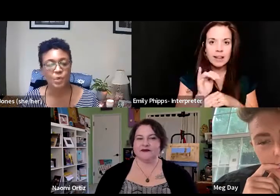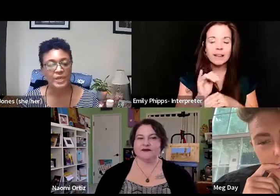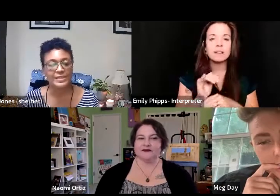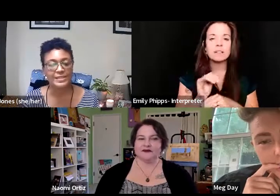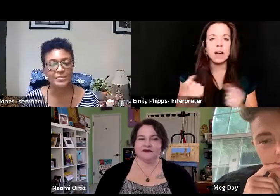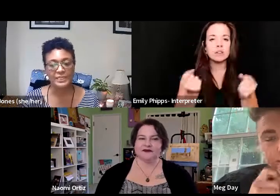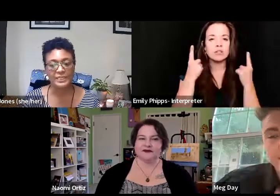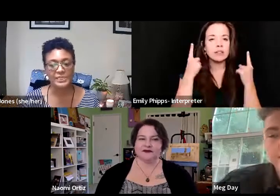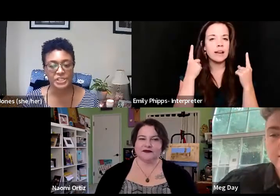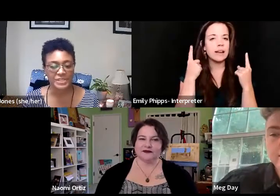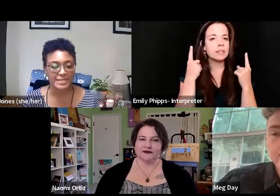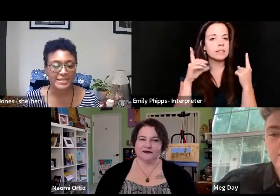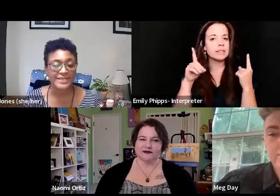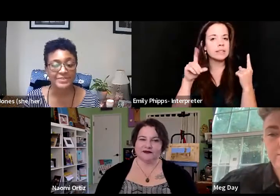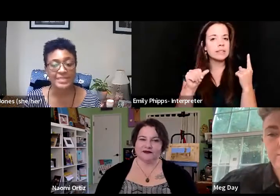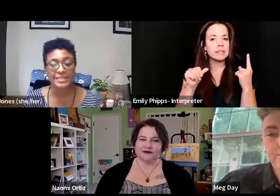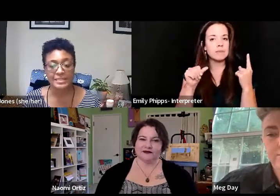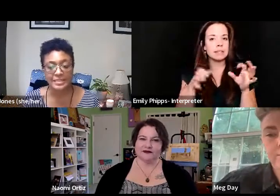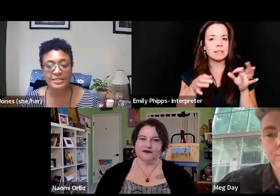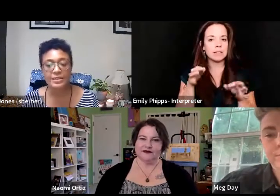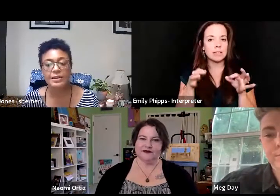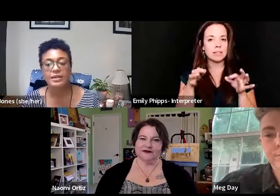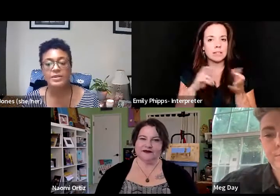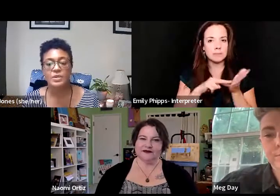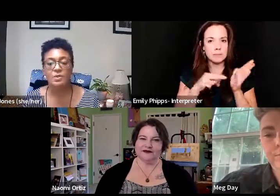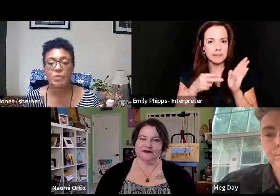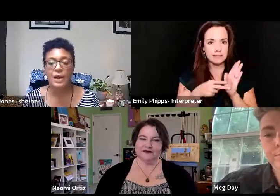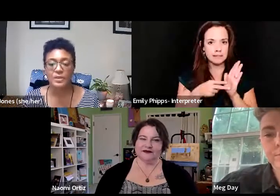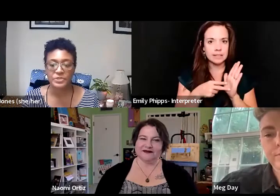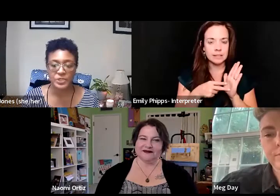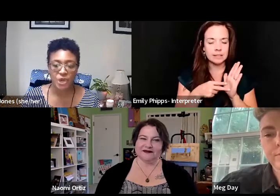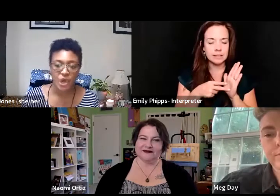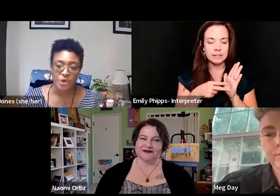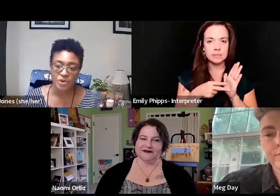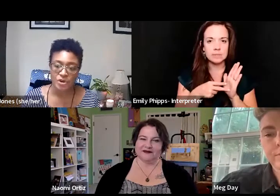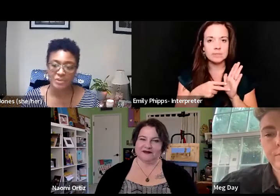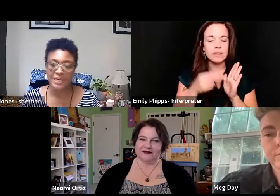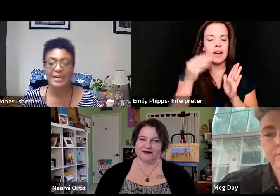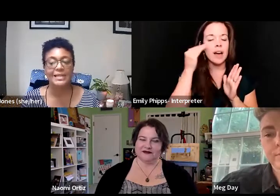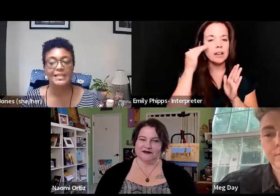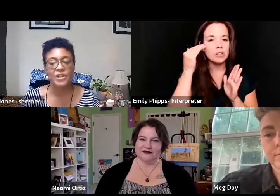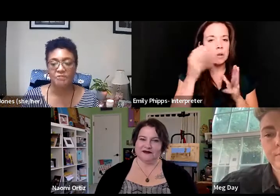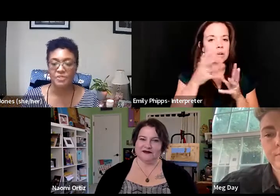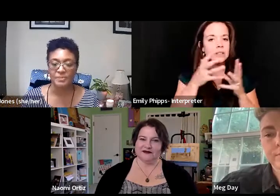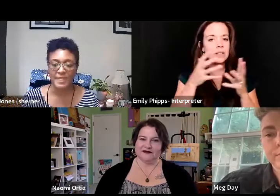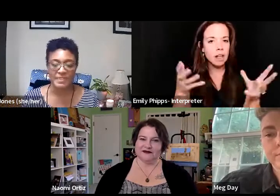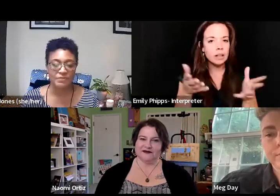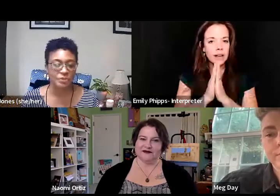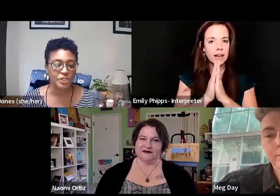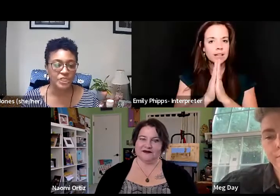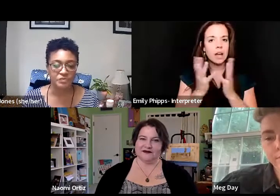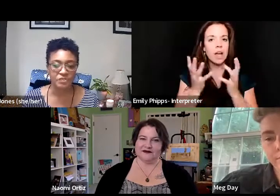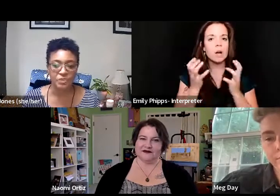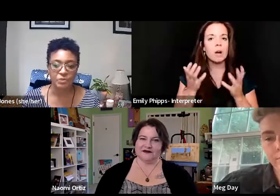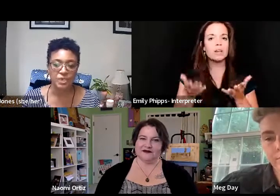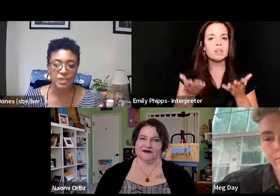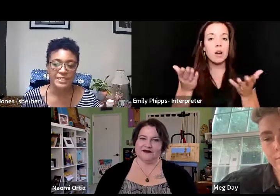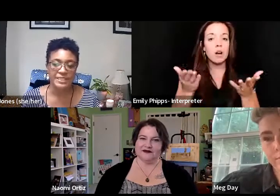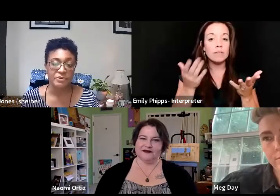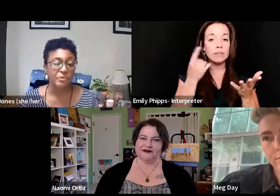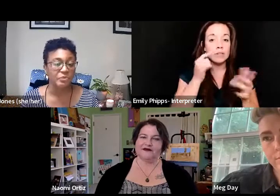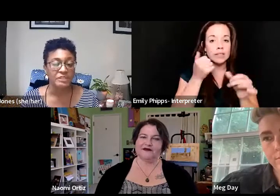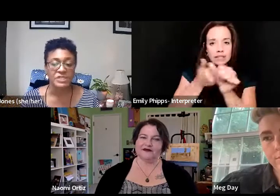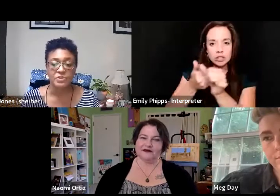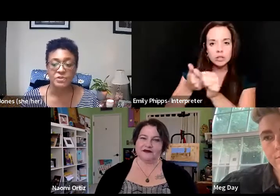about what disability justice even is. So I know it's a tall order, but I'd like to offer space for each of you